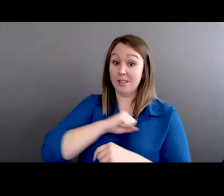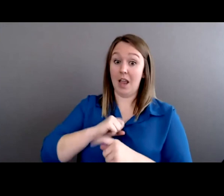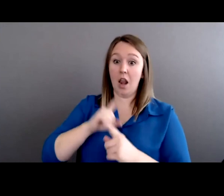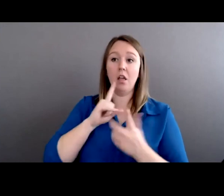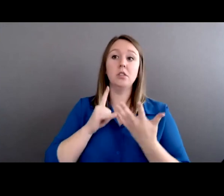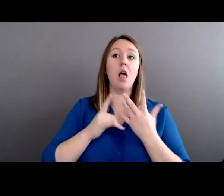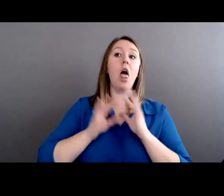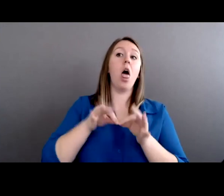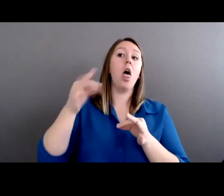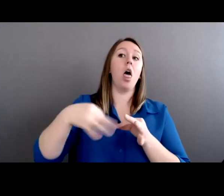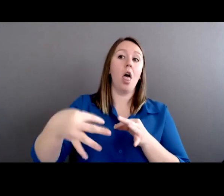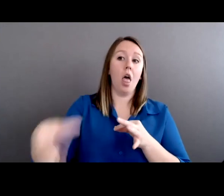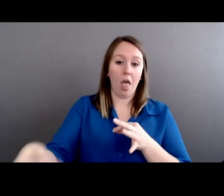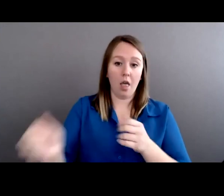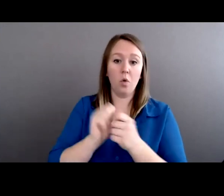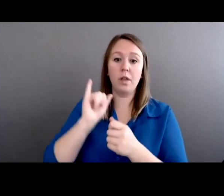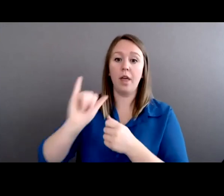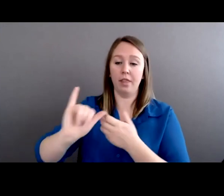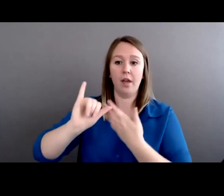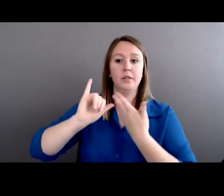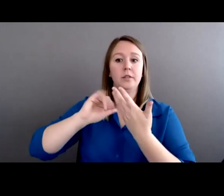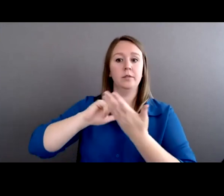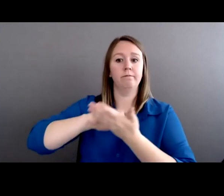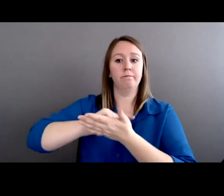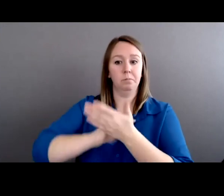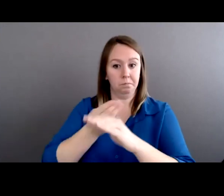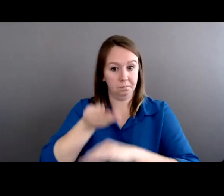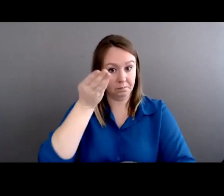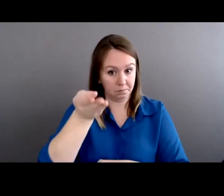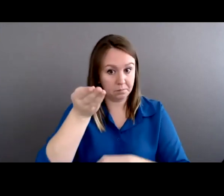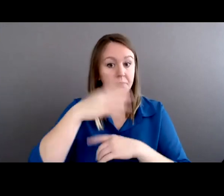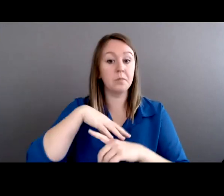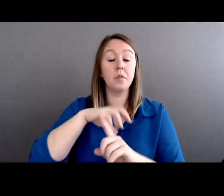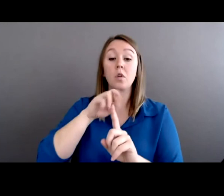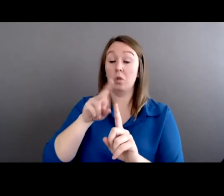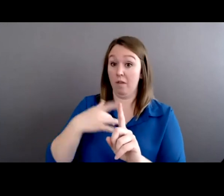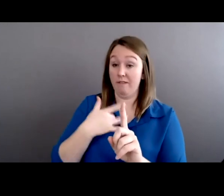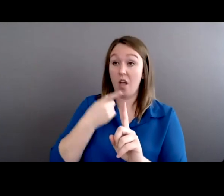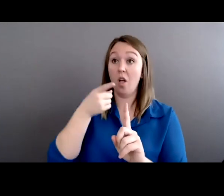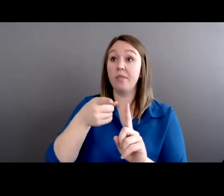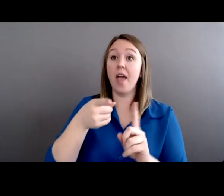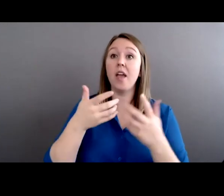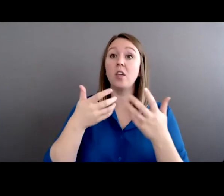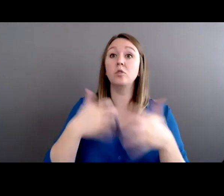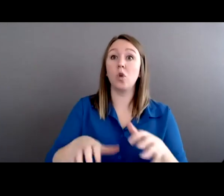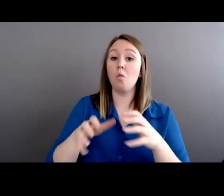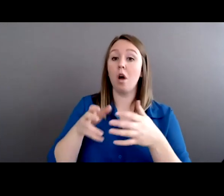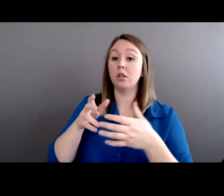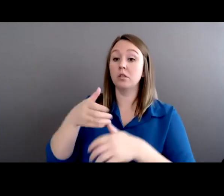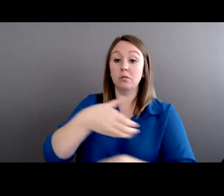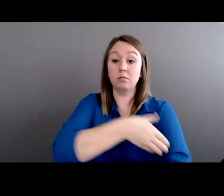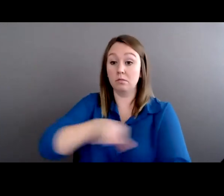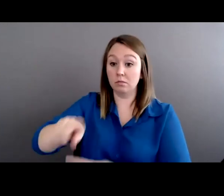more jurisdictional and sovereignty power? And are they afraid of losing power? Yes. So